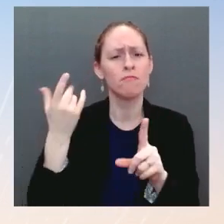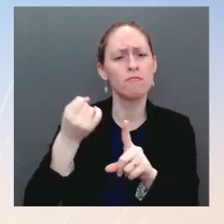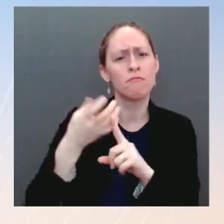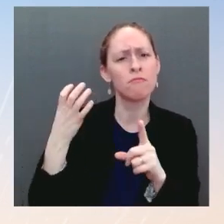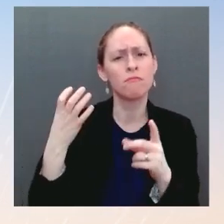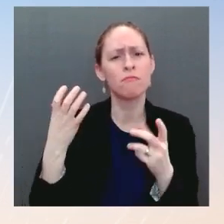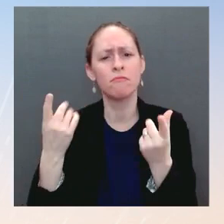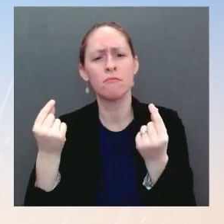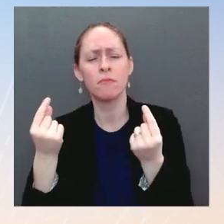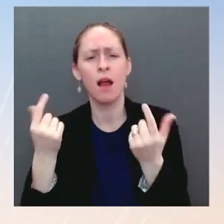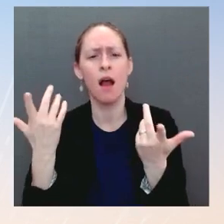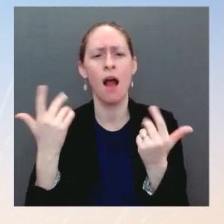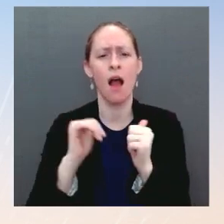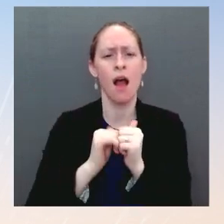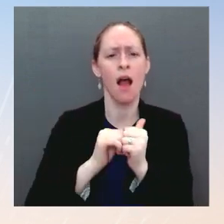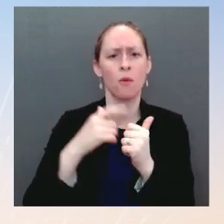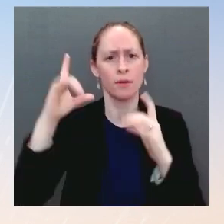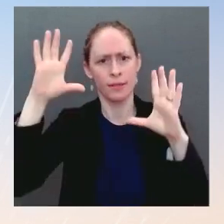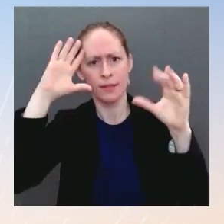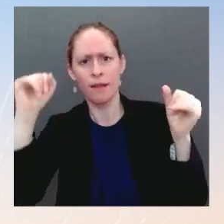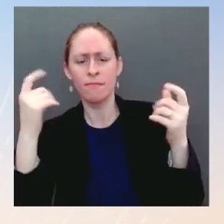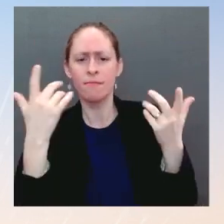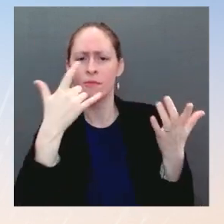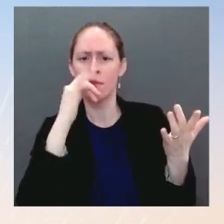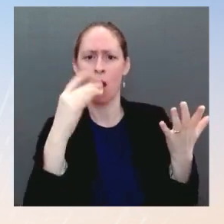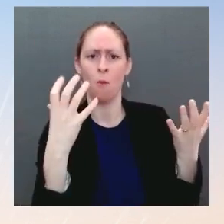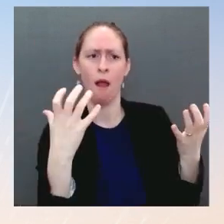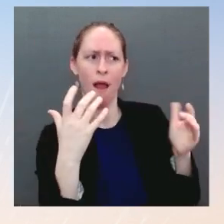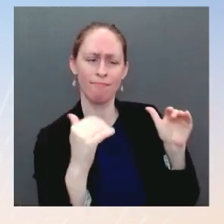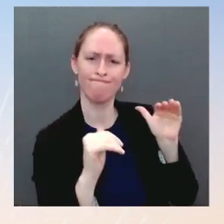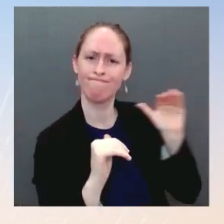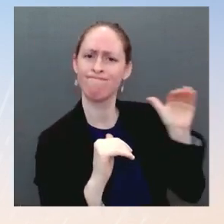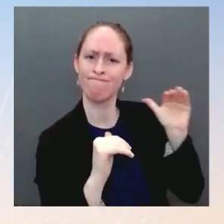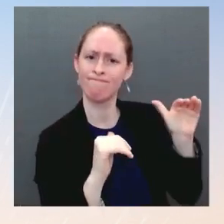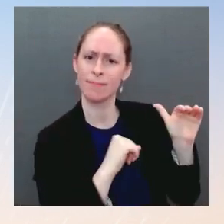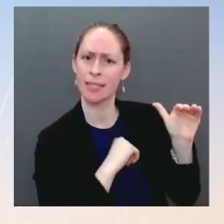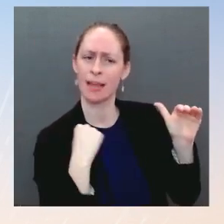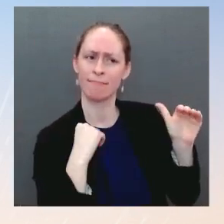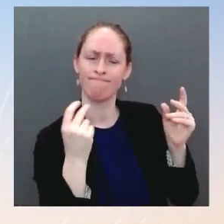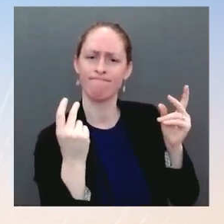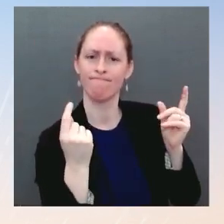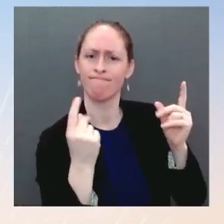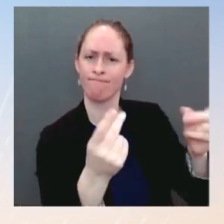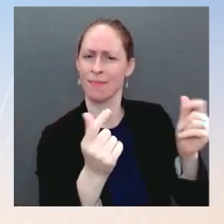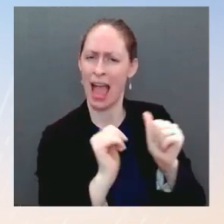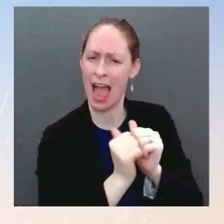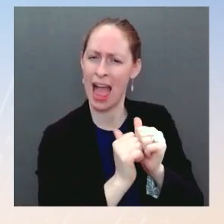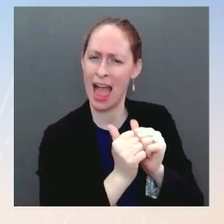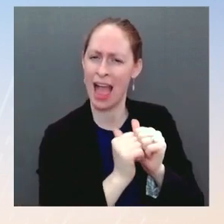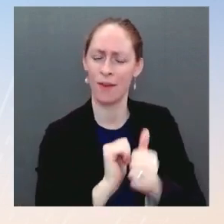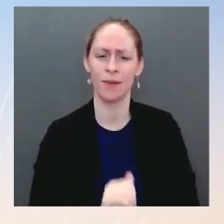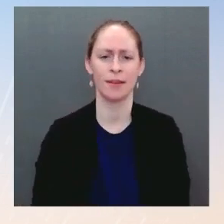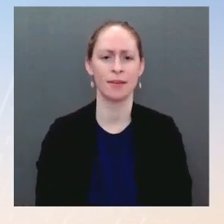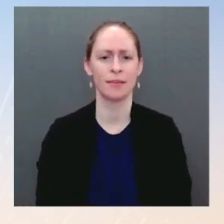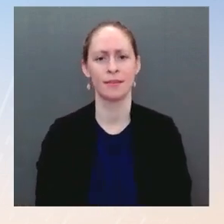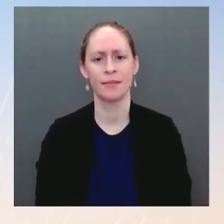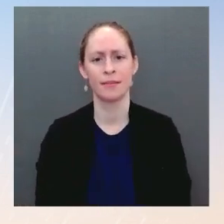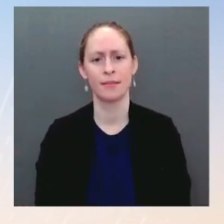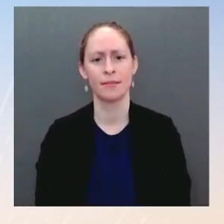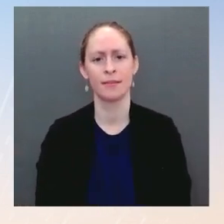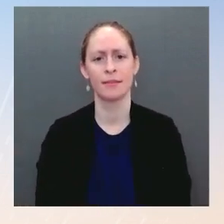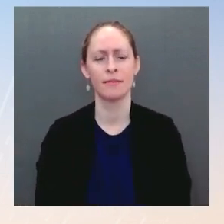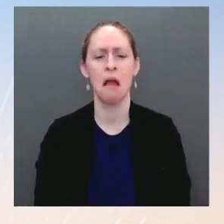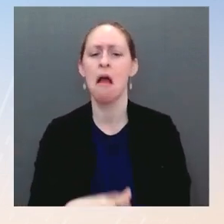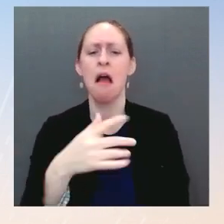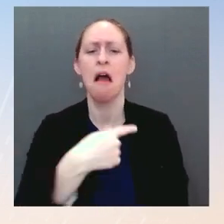deadlines. It is clear that the President's focus is going to be, as you heard him say, on the process of selecting